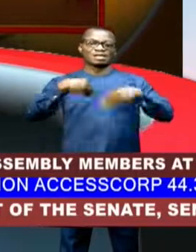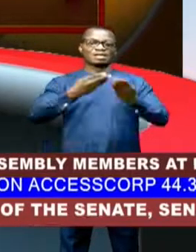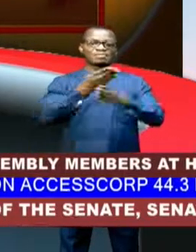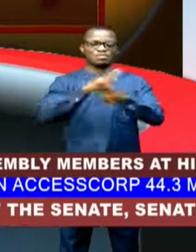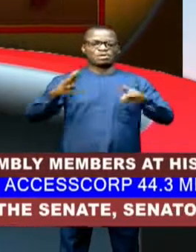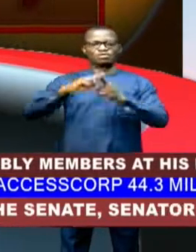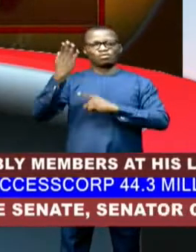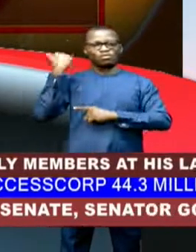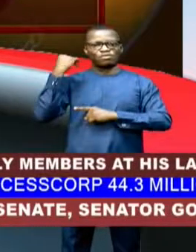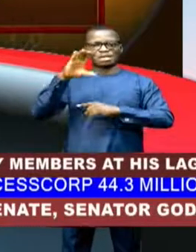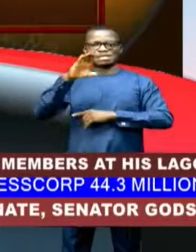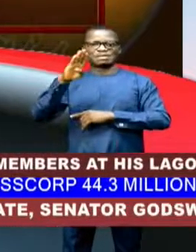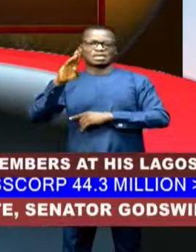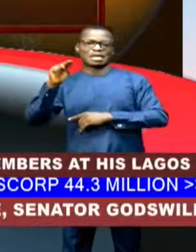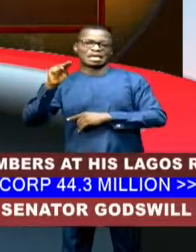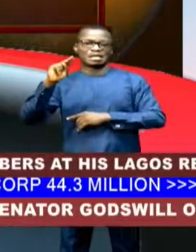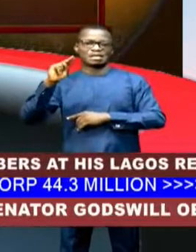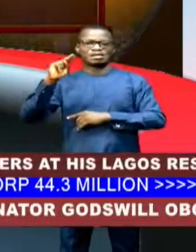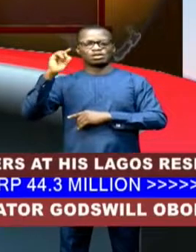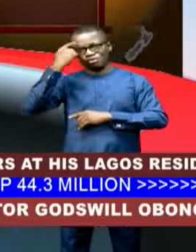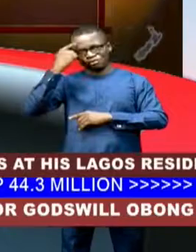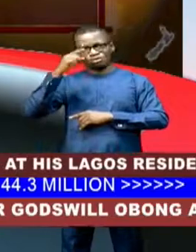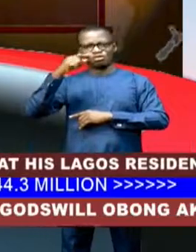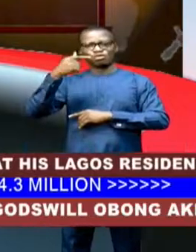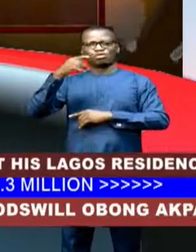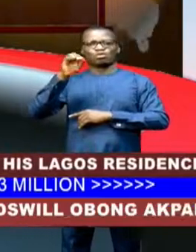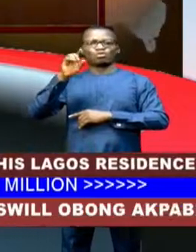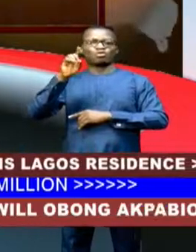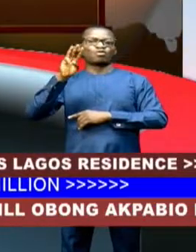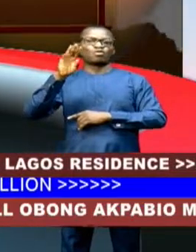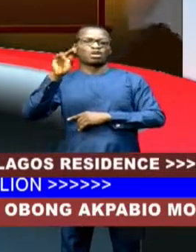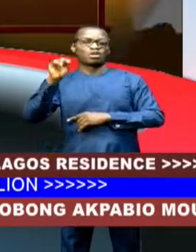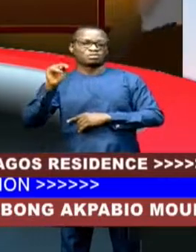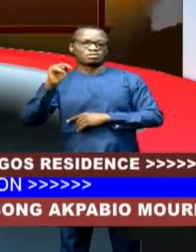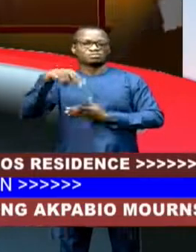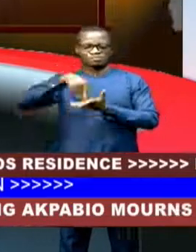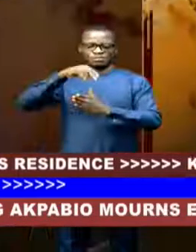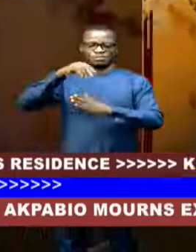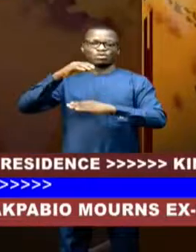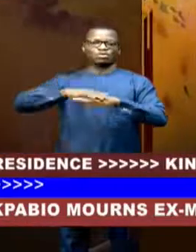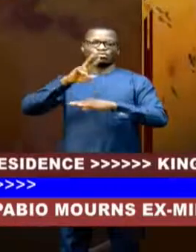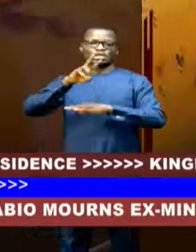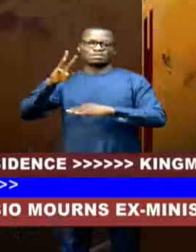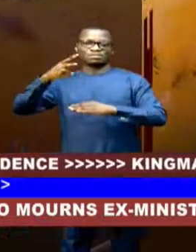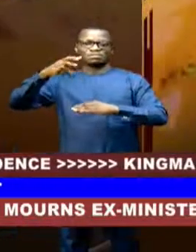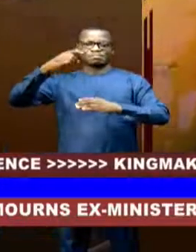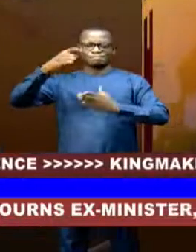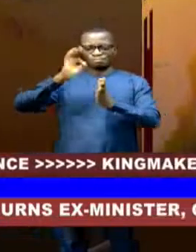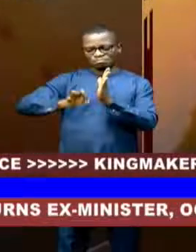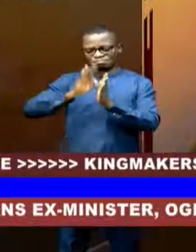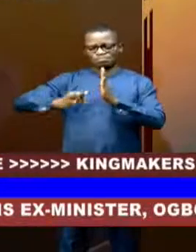of the Central Bank of Nigeria, Gordon Emifili, who is standing trial on a 26-count charge. The presiding judge,